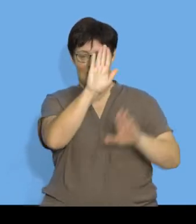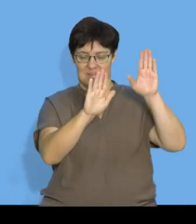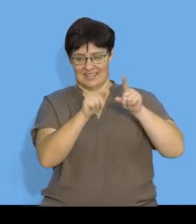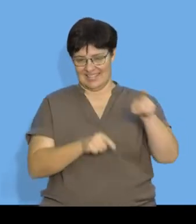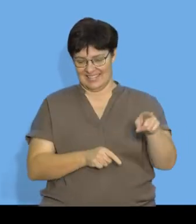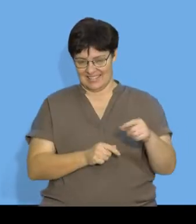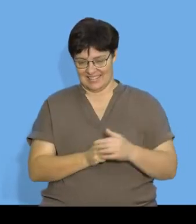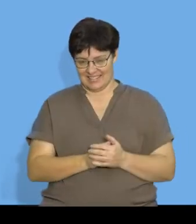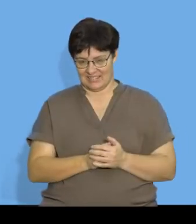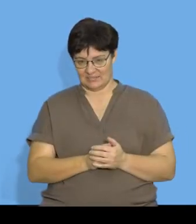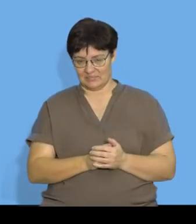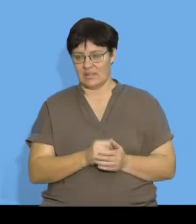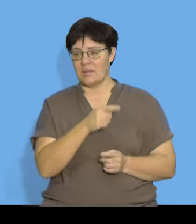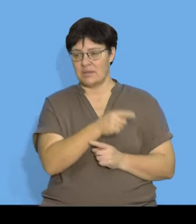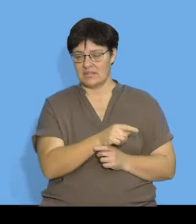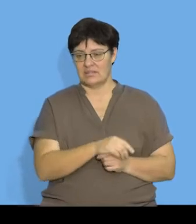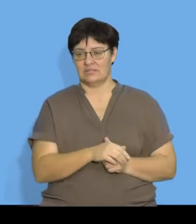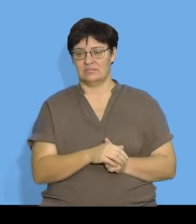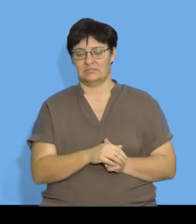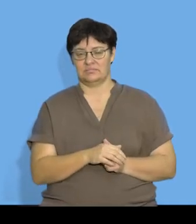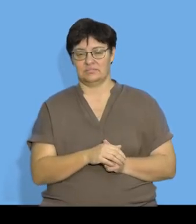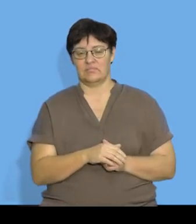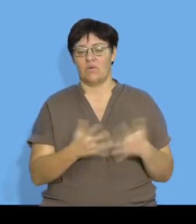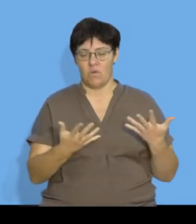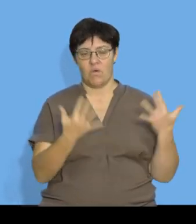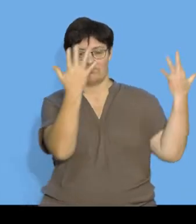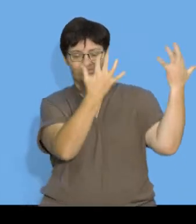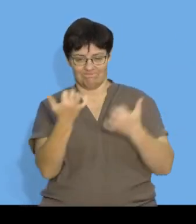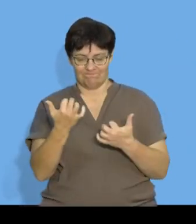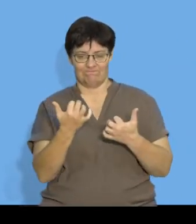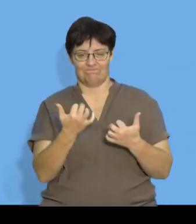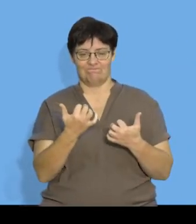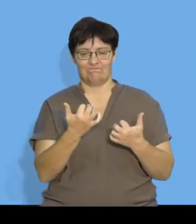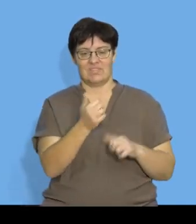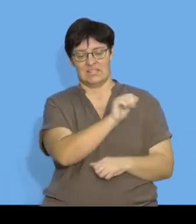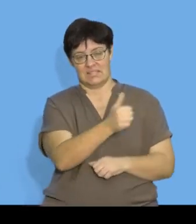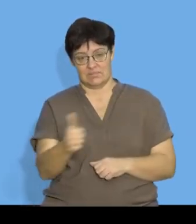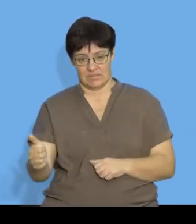or a linear sequence, but we can also call this an arithmetic sequence.